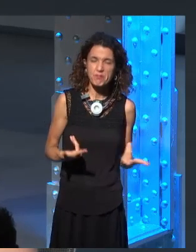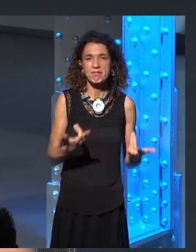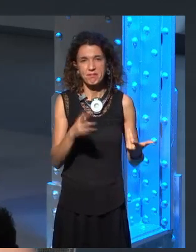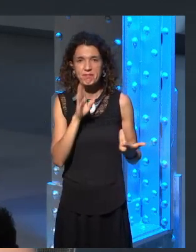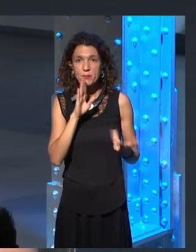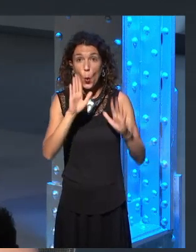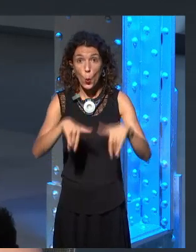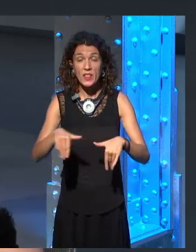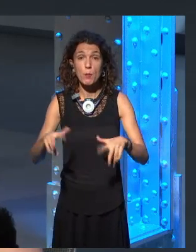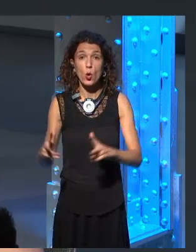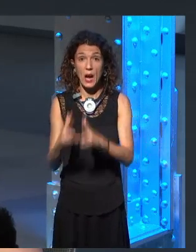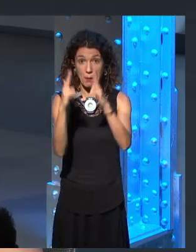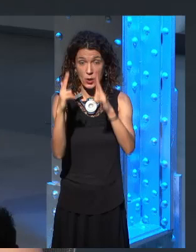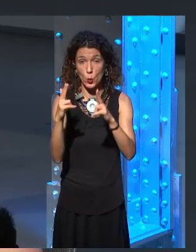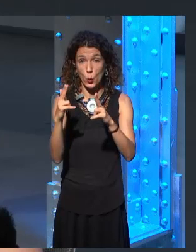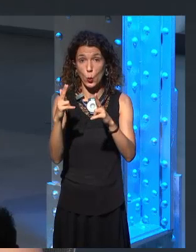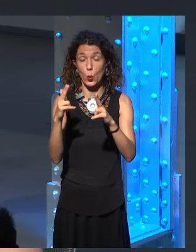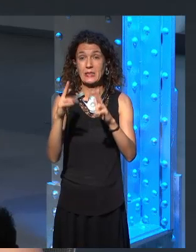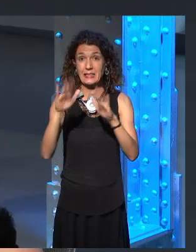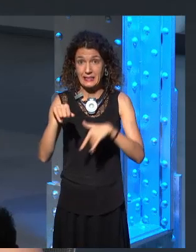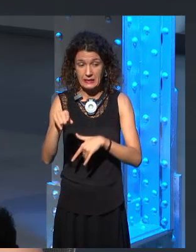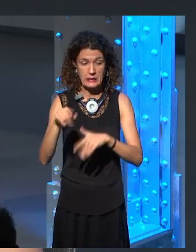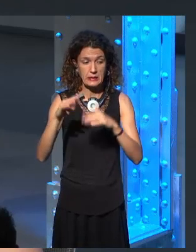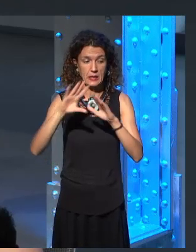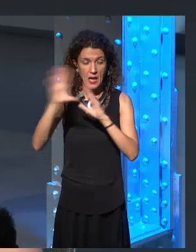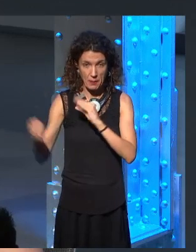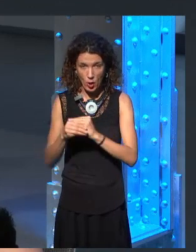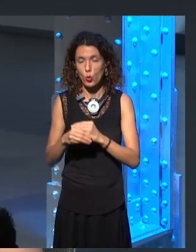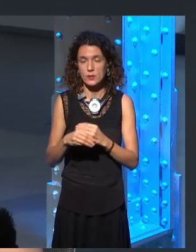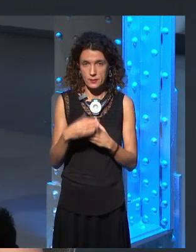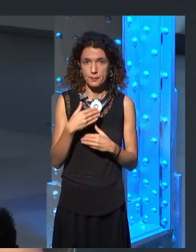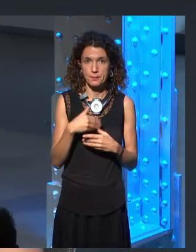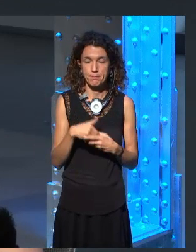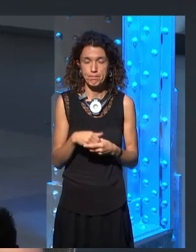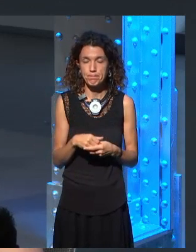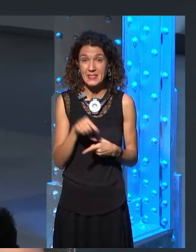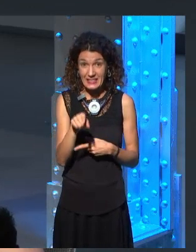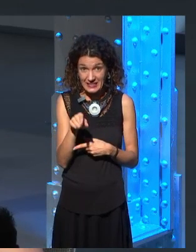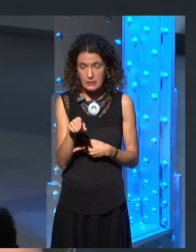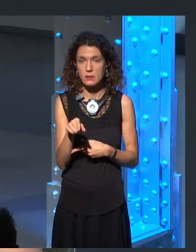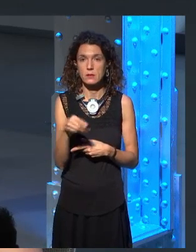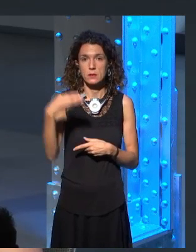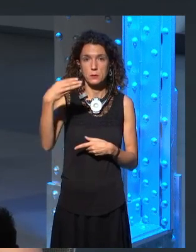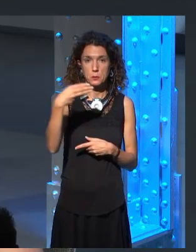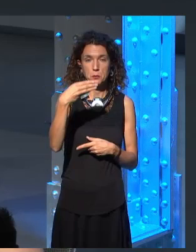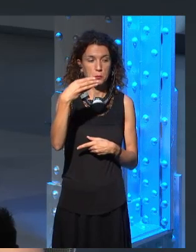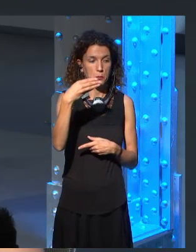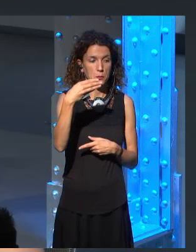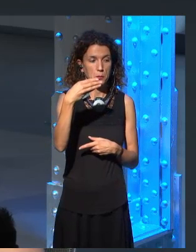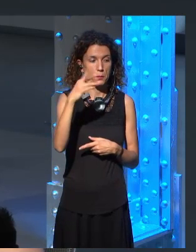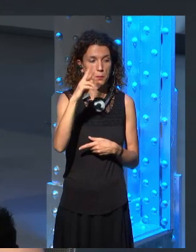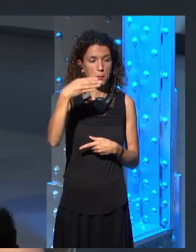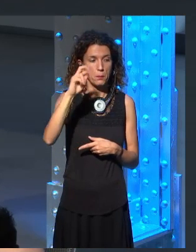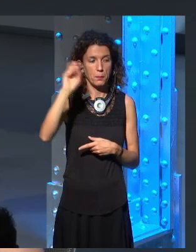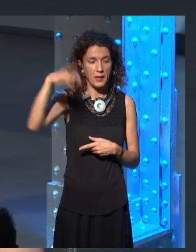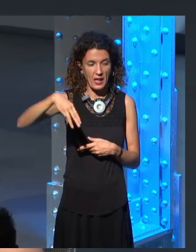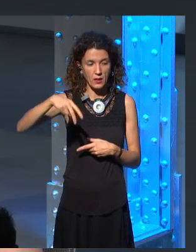the epilogue of the whole series, will be Bran. Because I think Bran is not getting out of